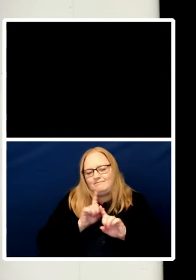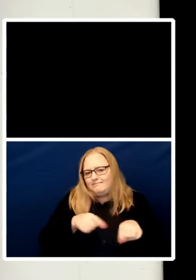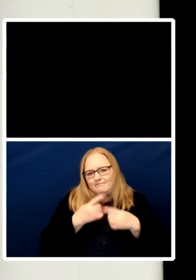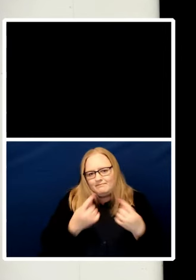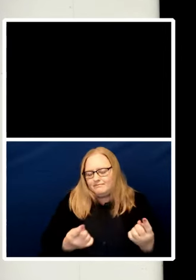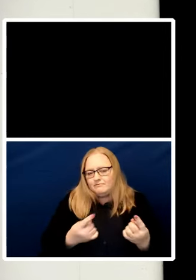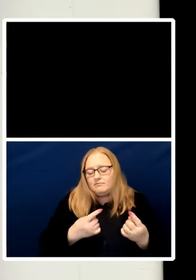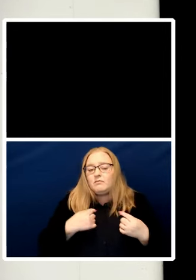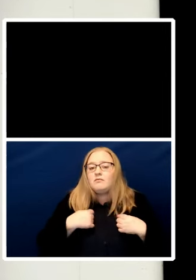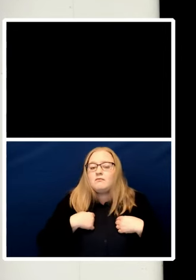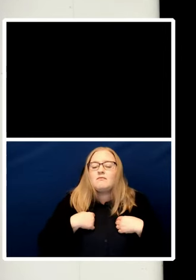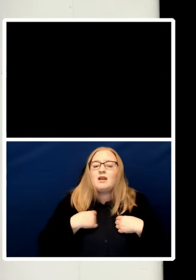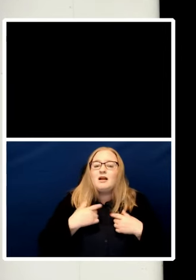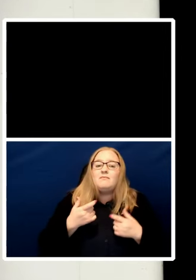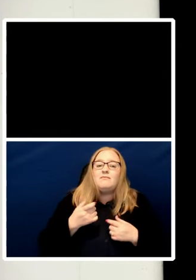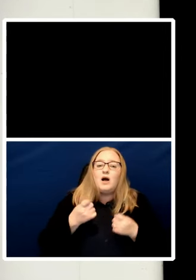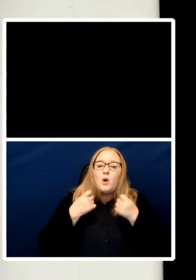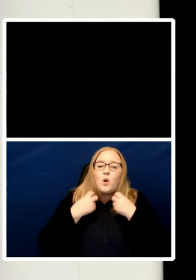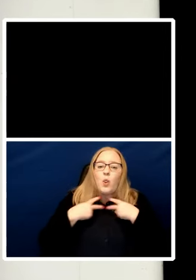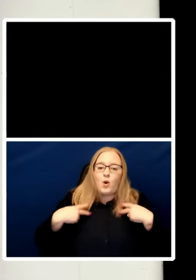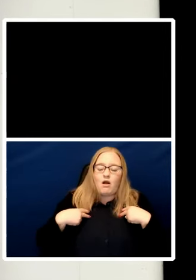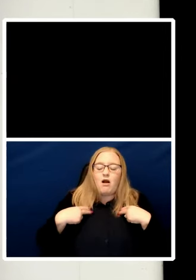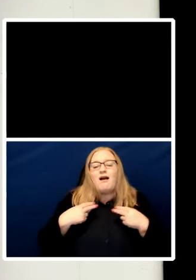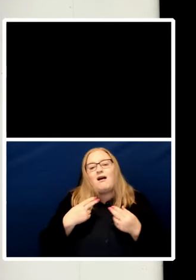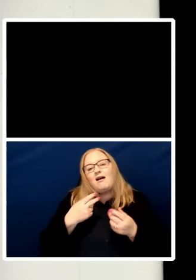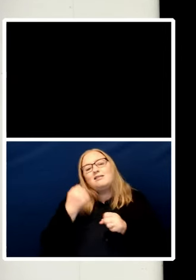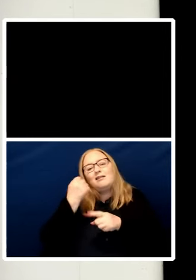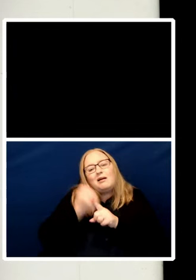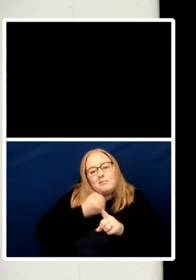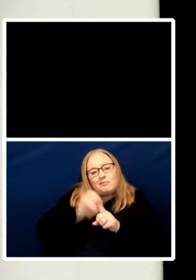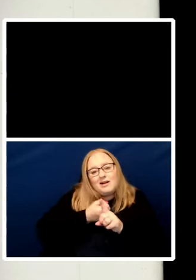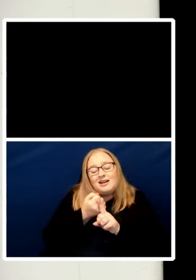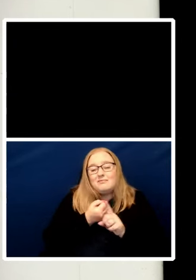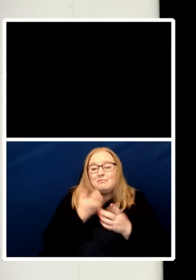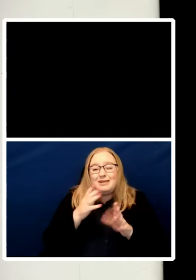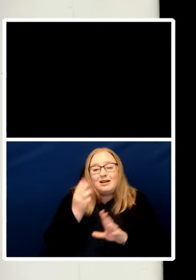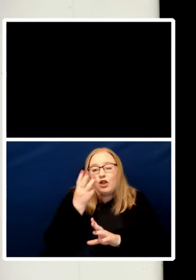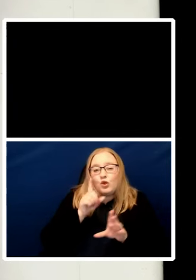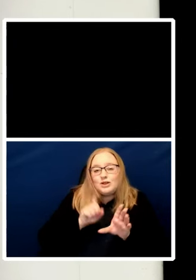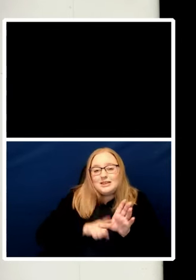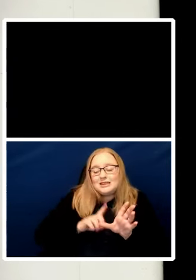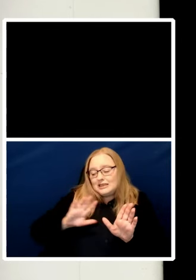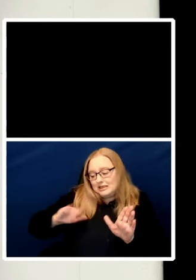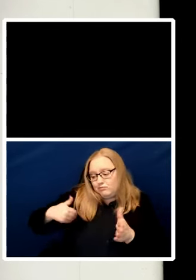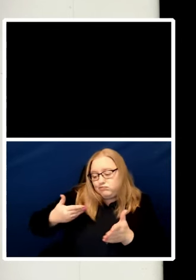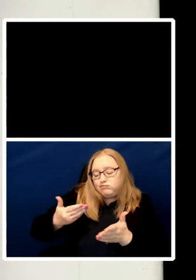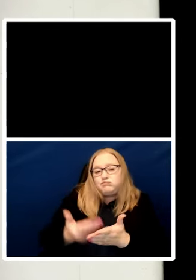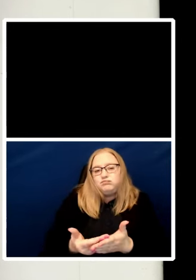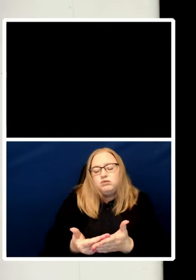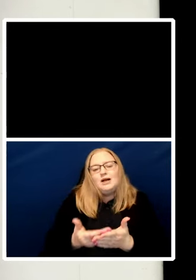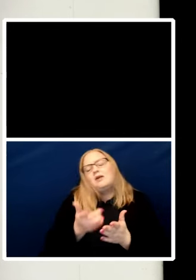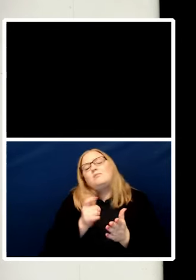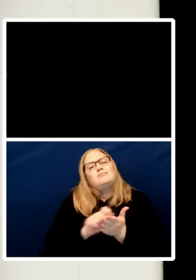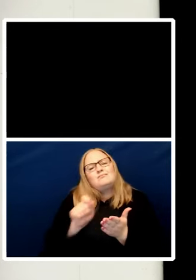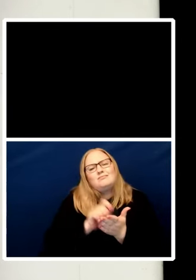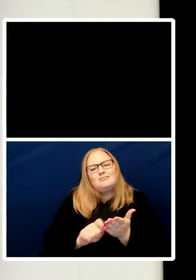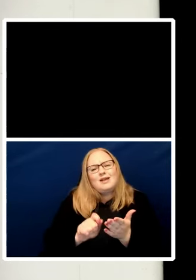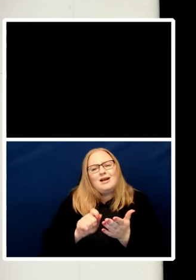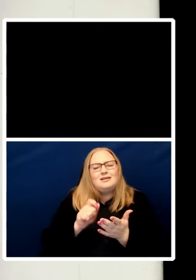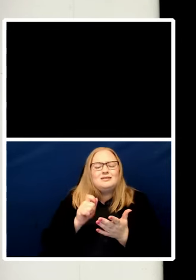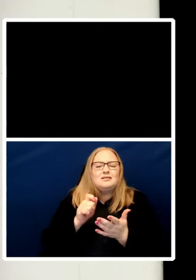years, not as a philosopher or historian. as a legislator I make distinctions